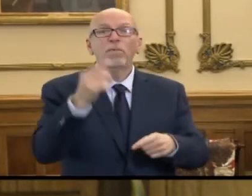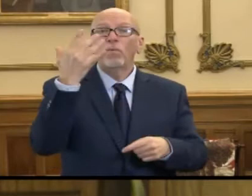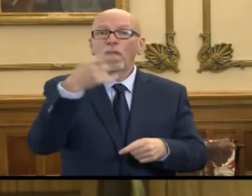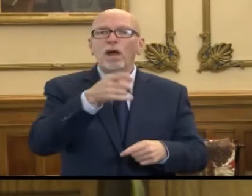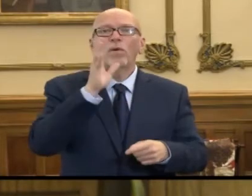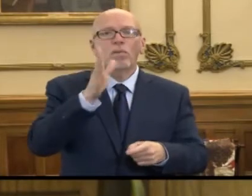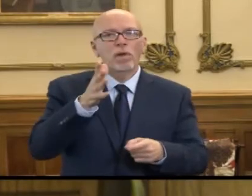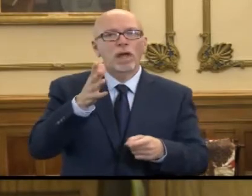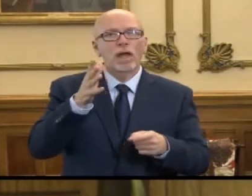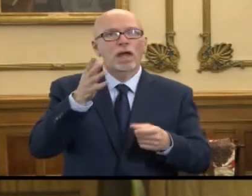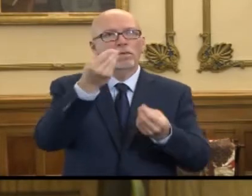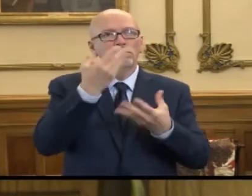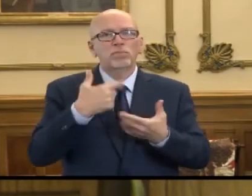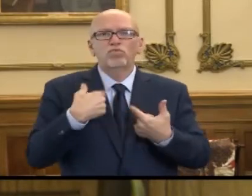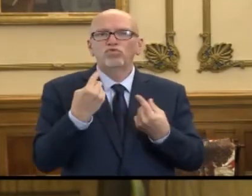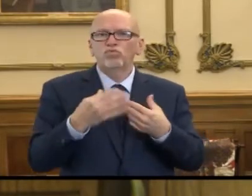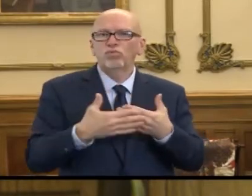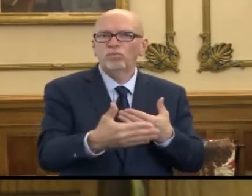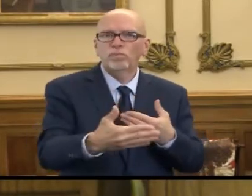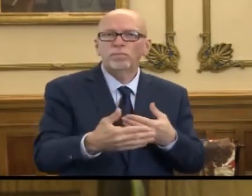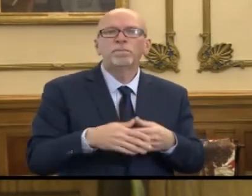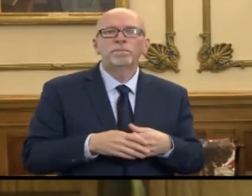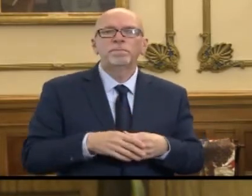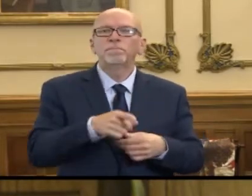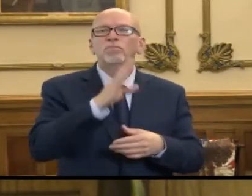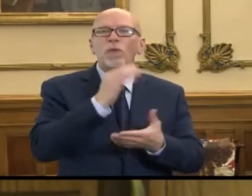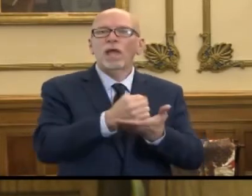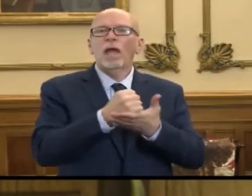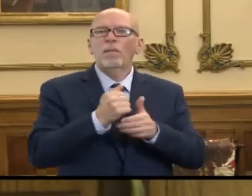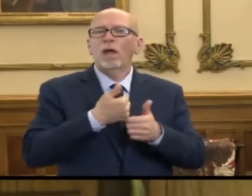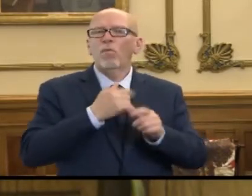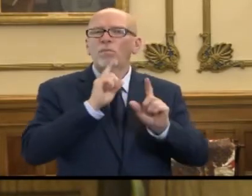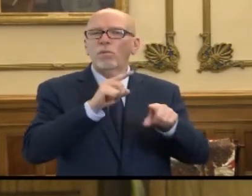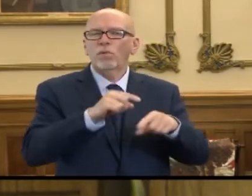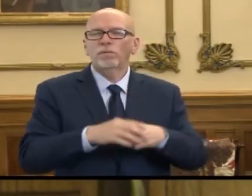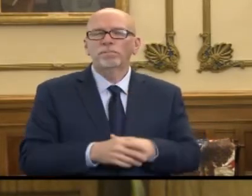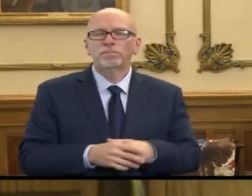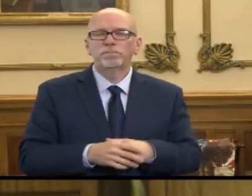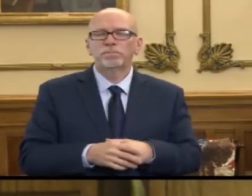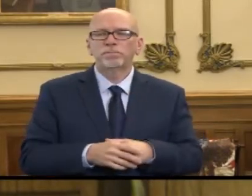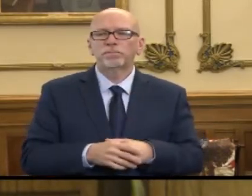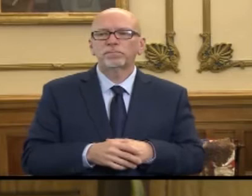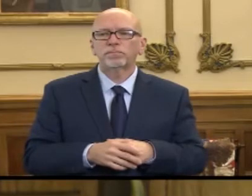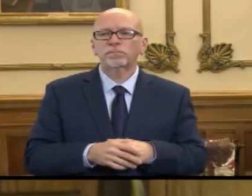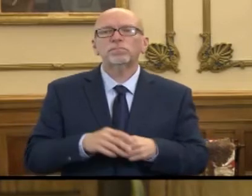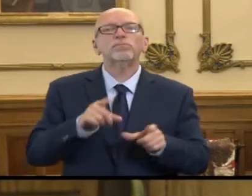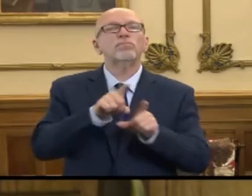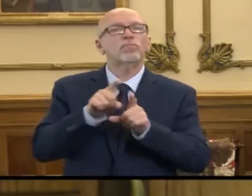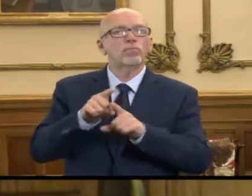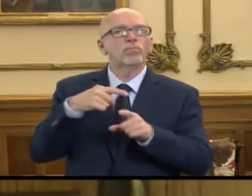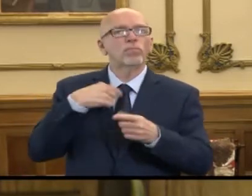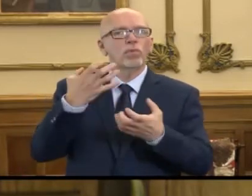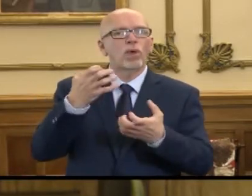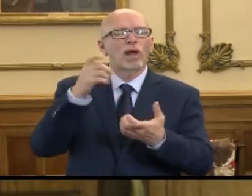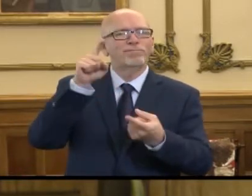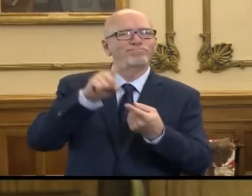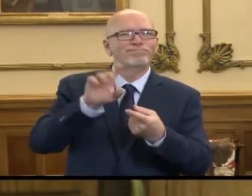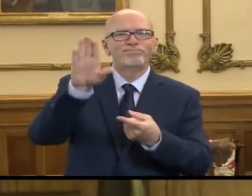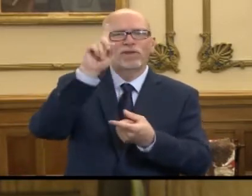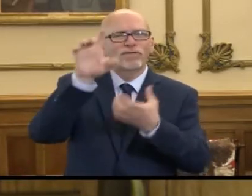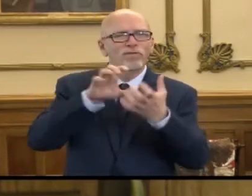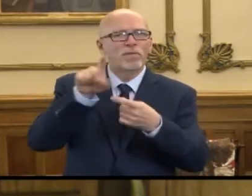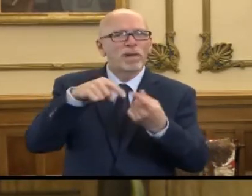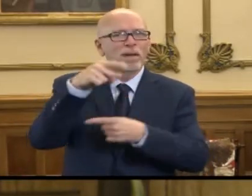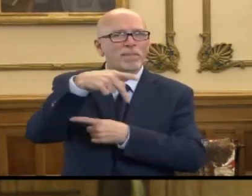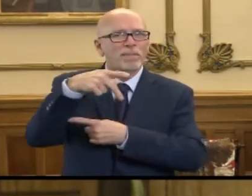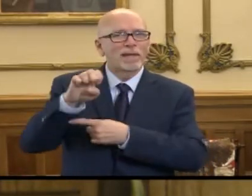informs our actions. This requirement will help in that reporting. I also need to address continued confusion about personal protective